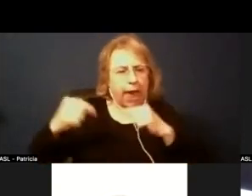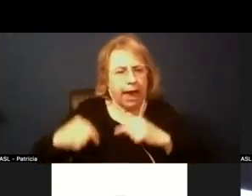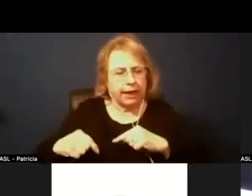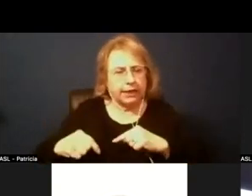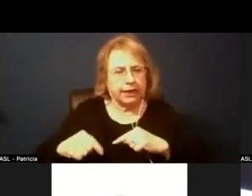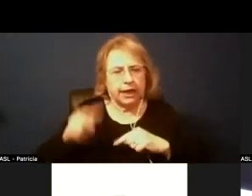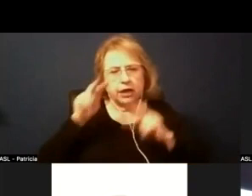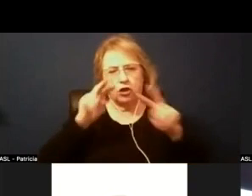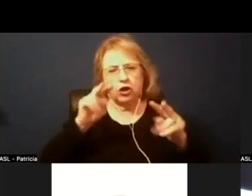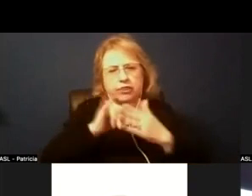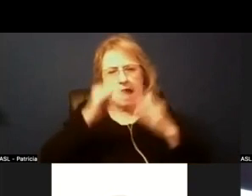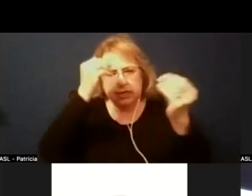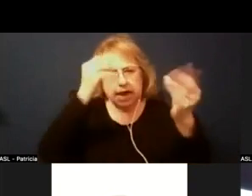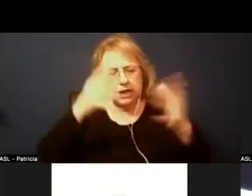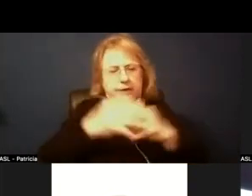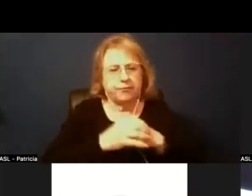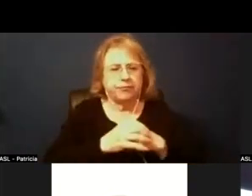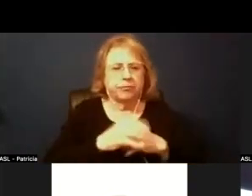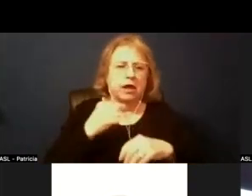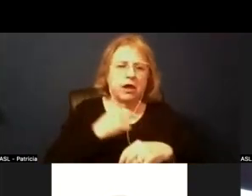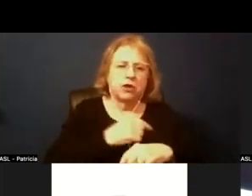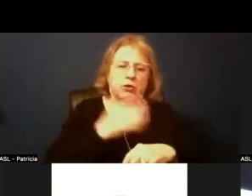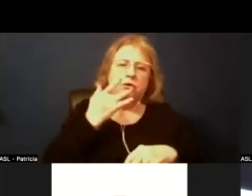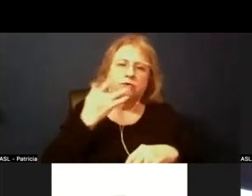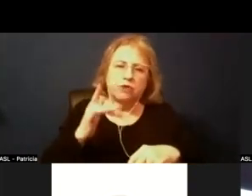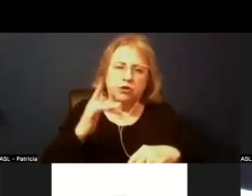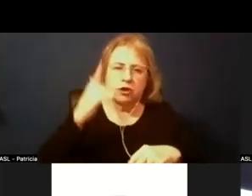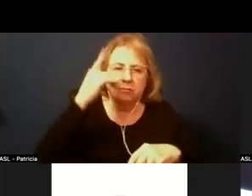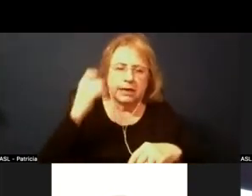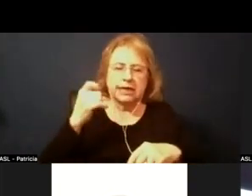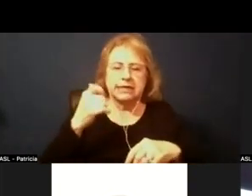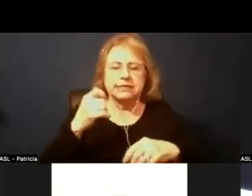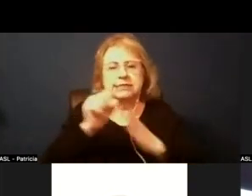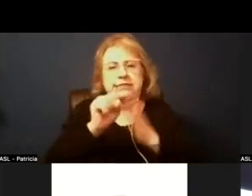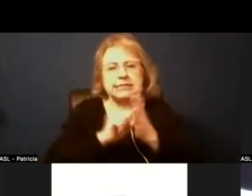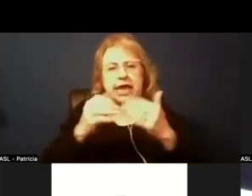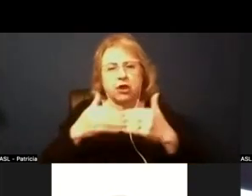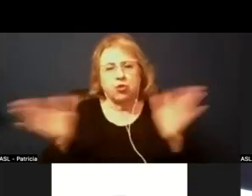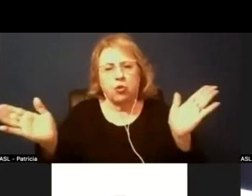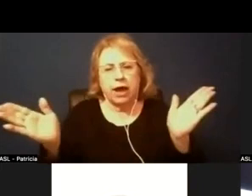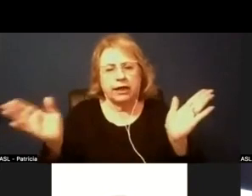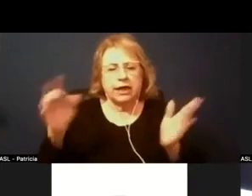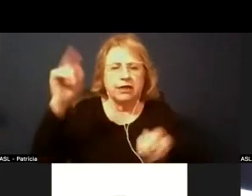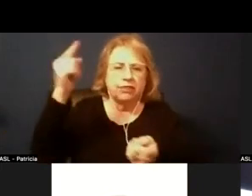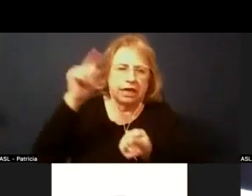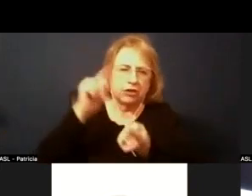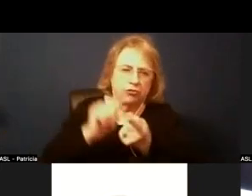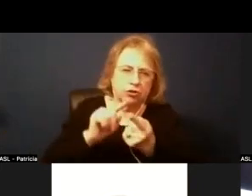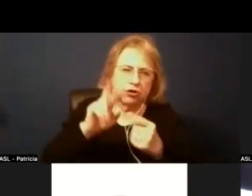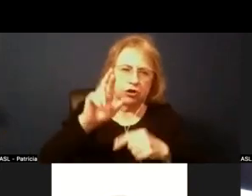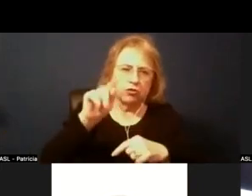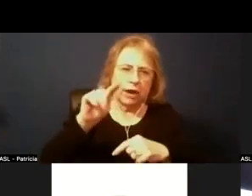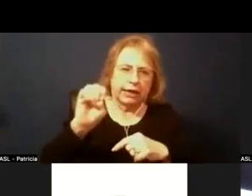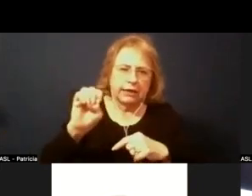look at that data um yeah we were really fortunate because you know statewide um the attrition rate was you know 25